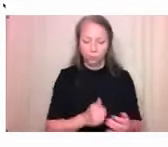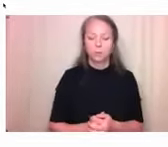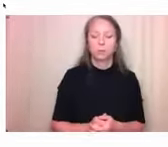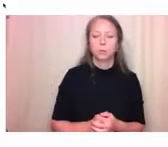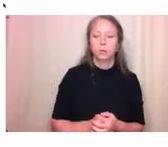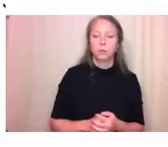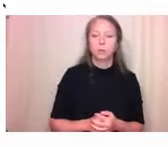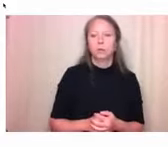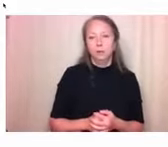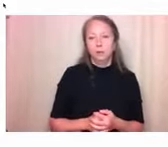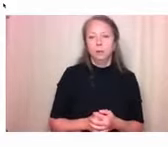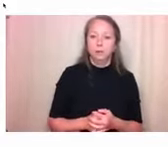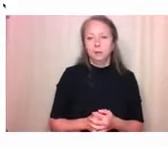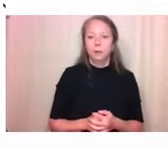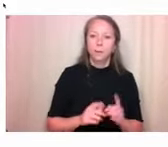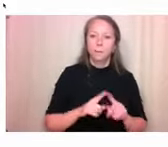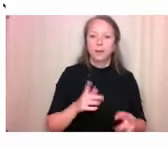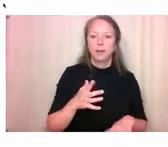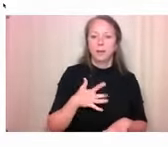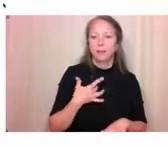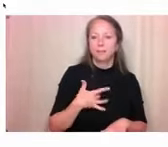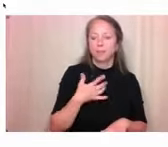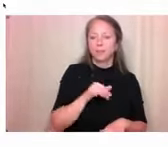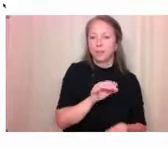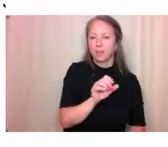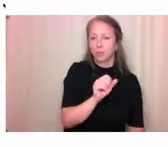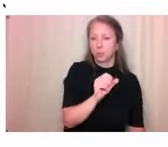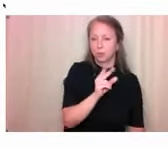convenient for certain people.